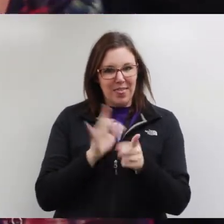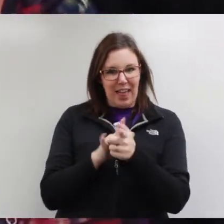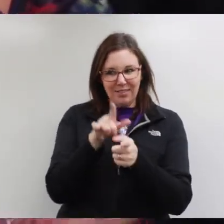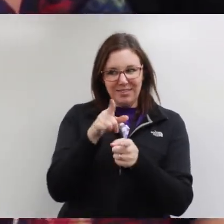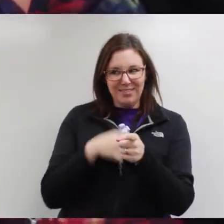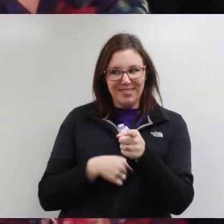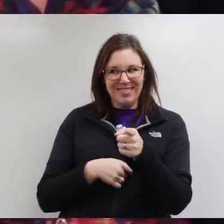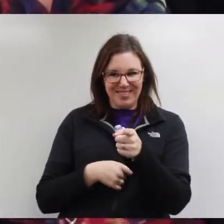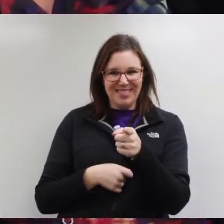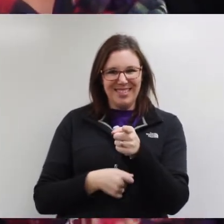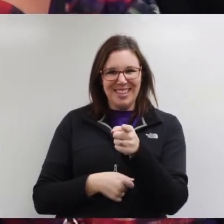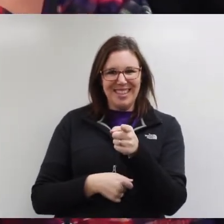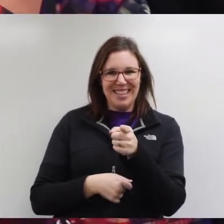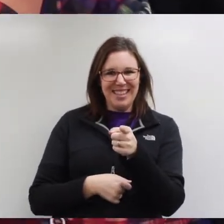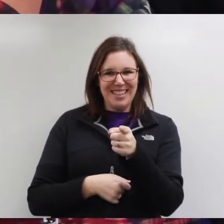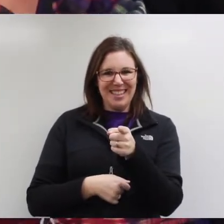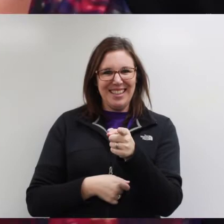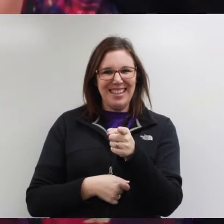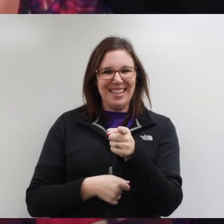-bye.